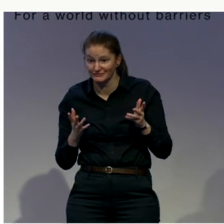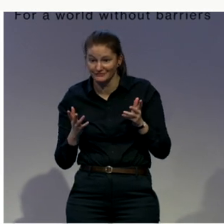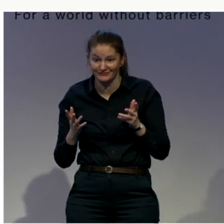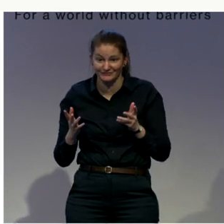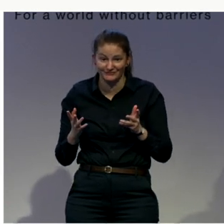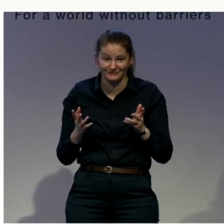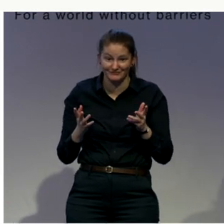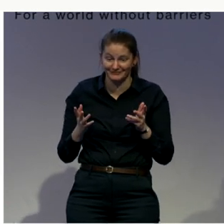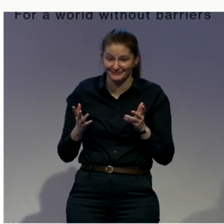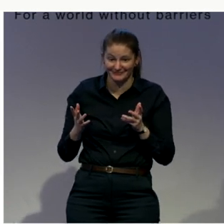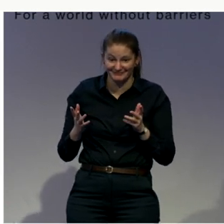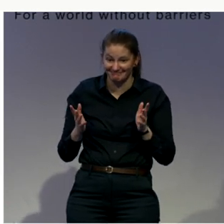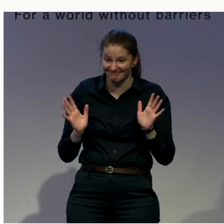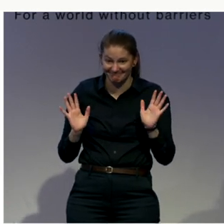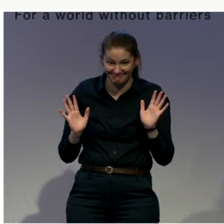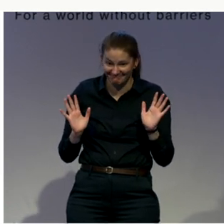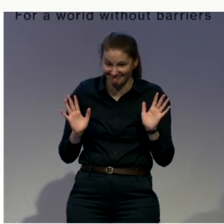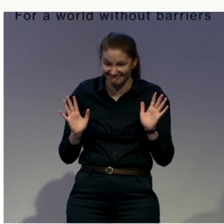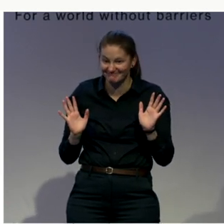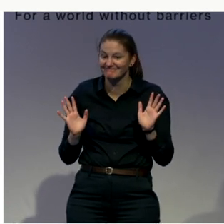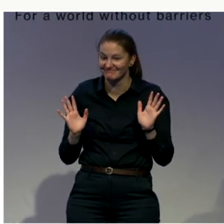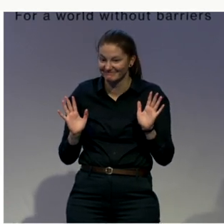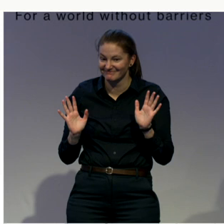Oh, it looks like we have to do the song.